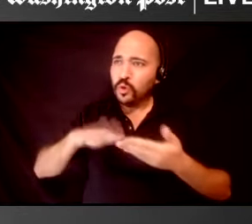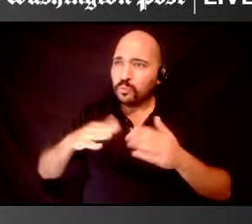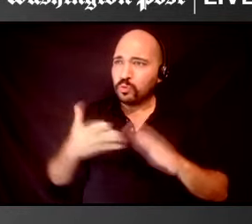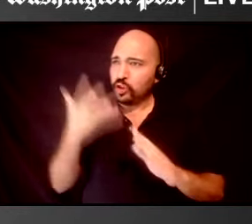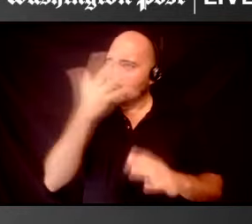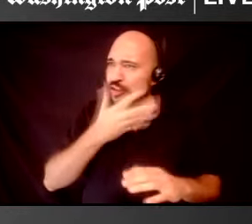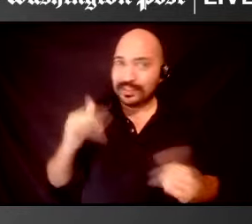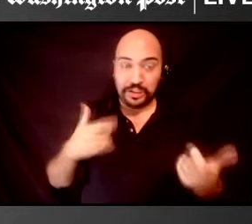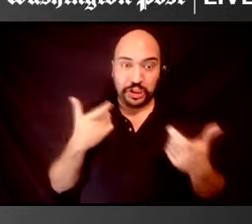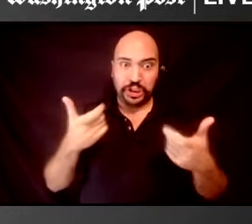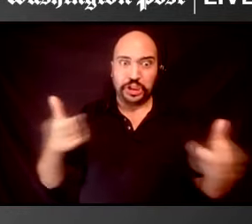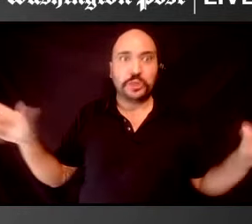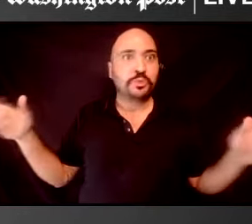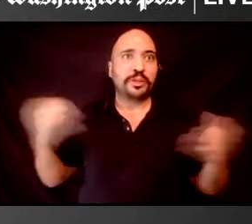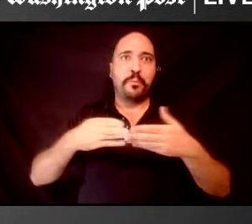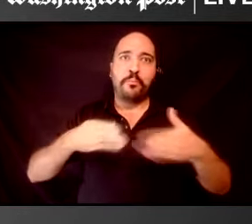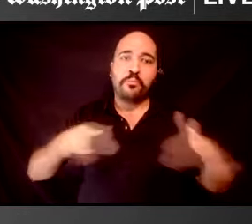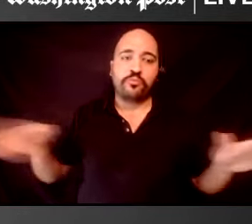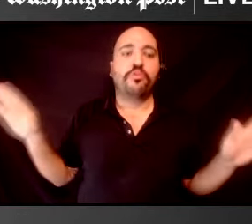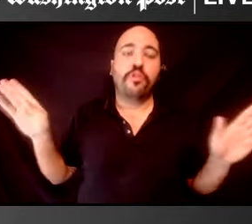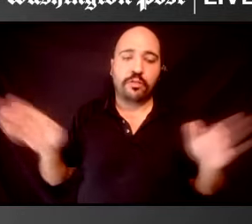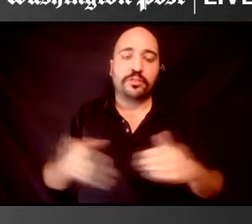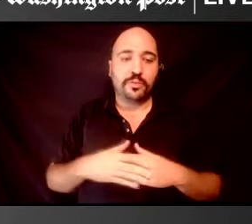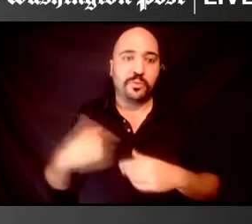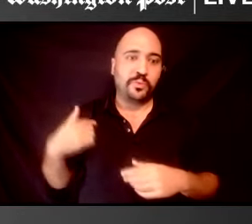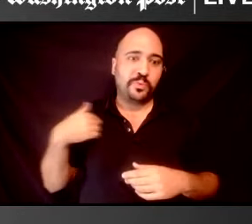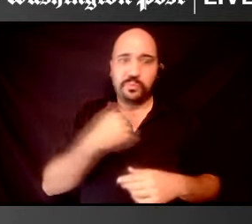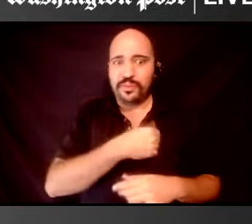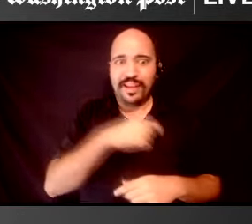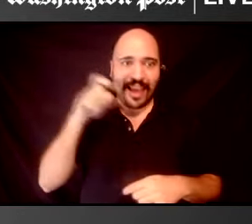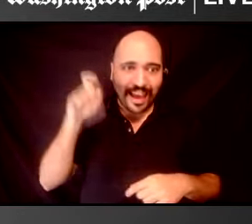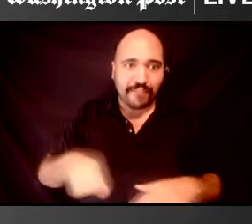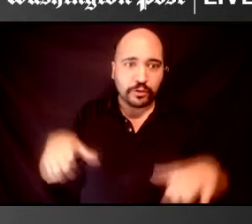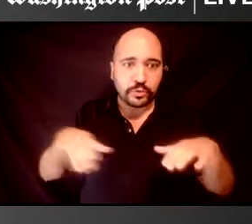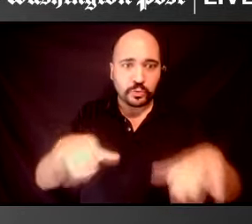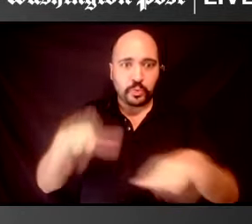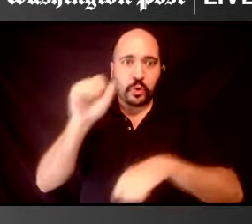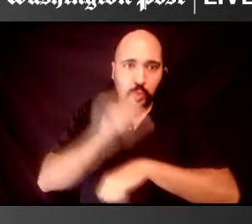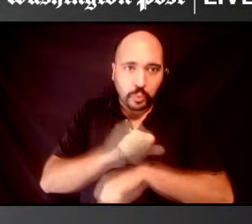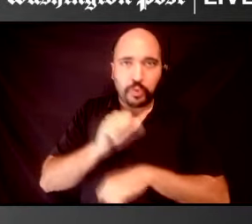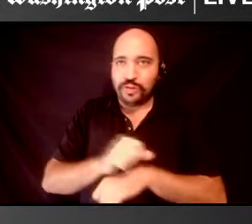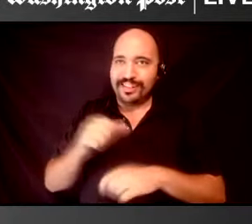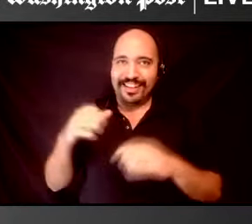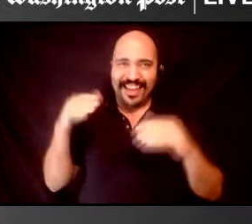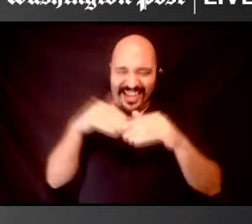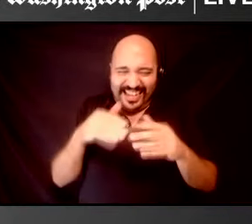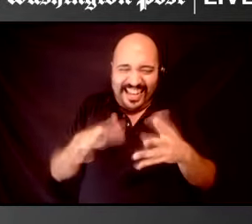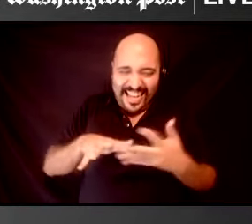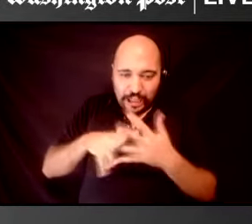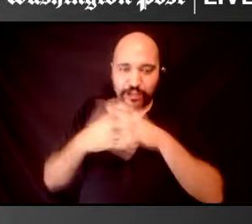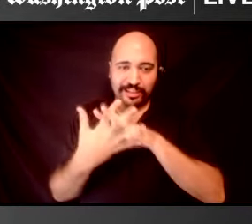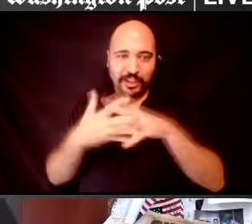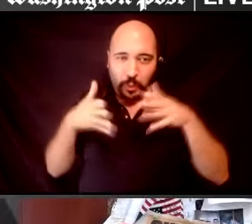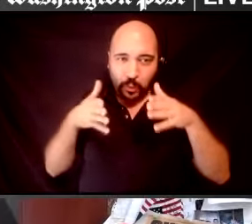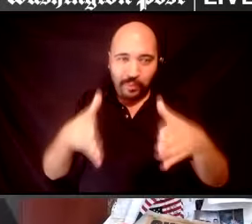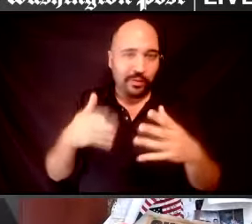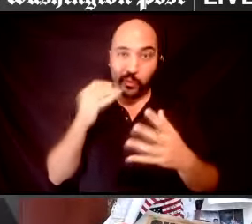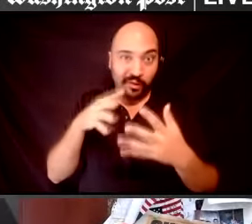vast and it's broad. And we have to do that work and do it in an intersectional way, or we leave people behind.